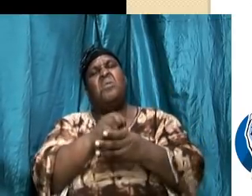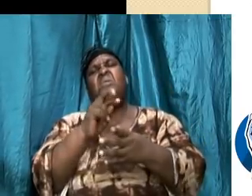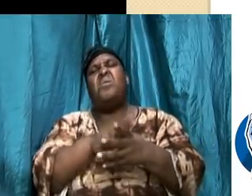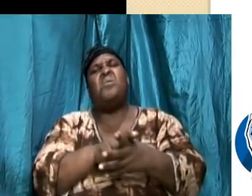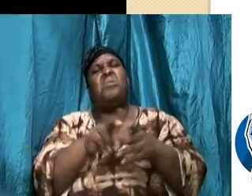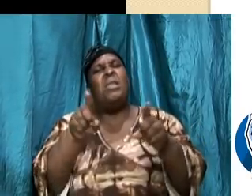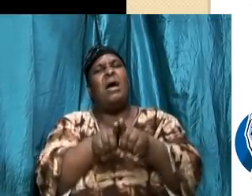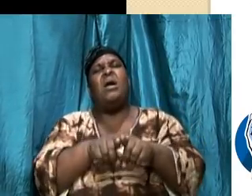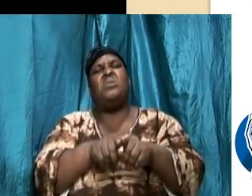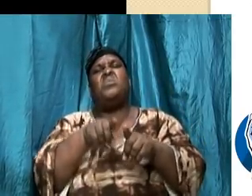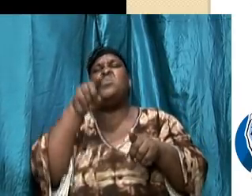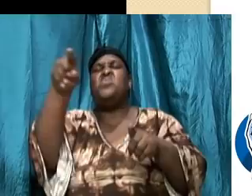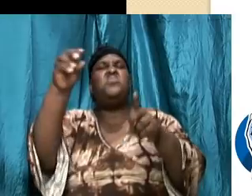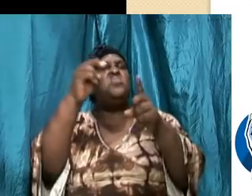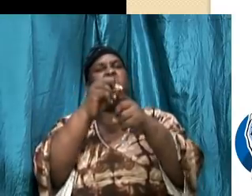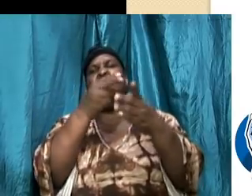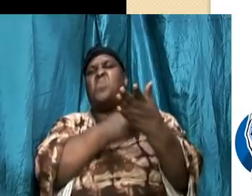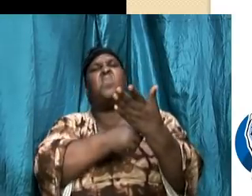aspire to